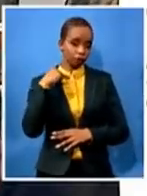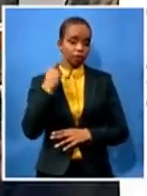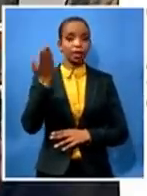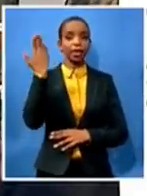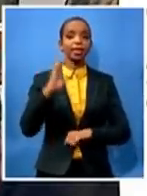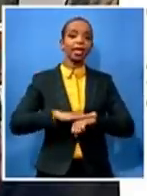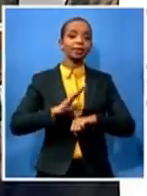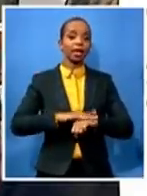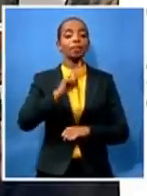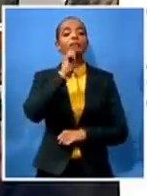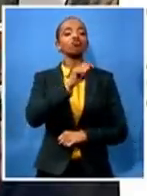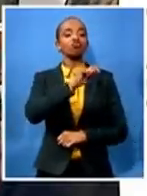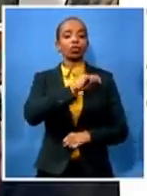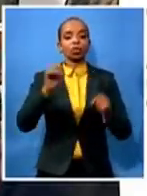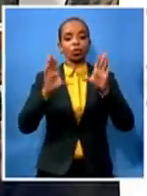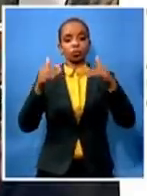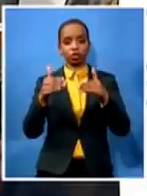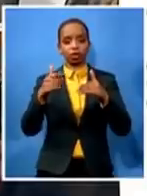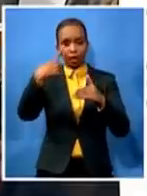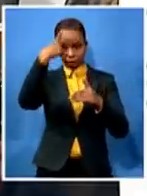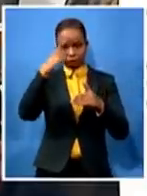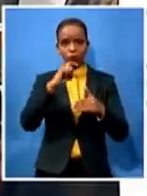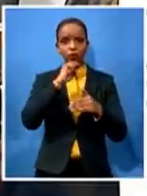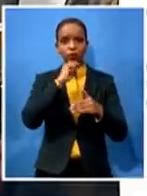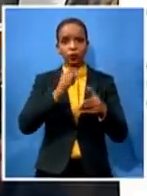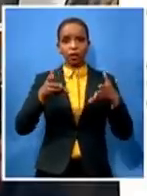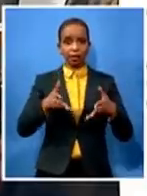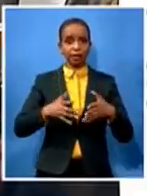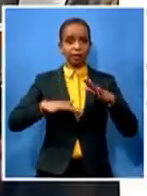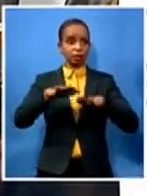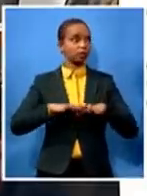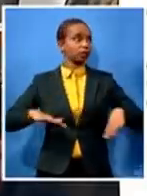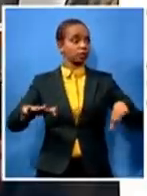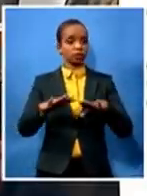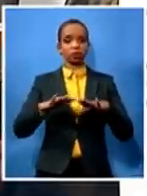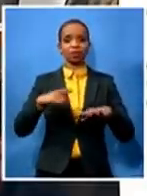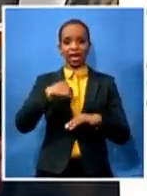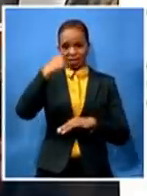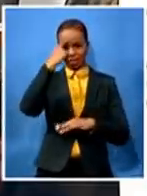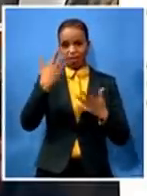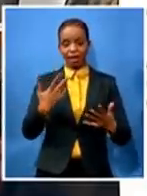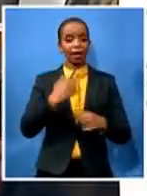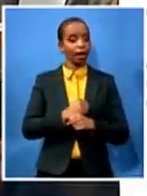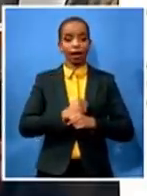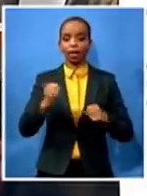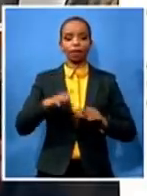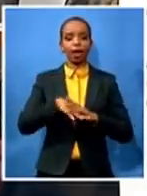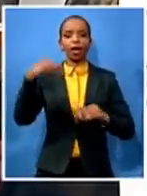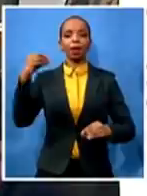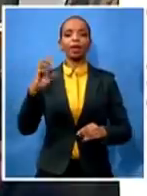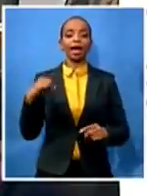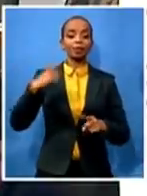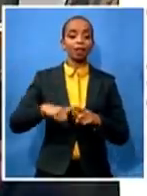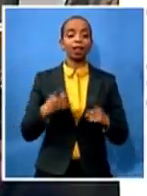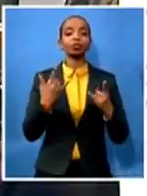using this kind of facility has never come out until today nobody including a district surgeon who